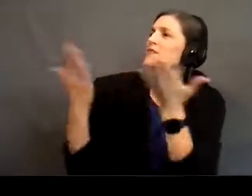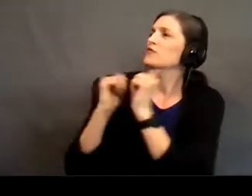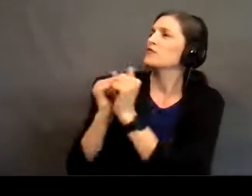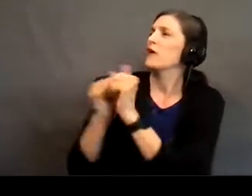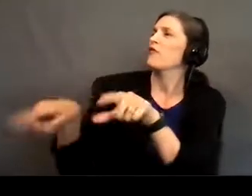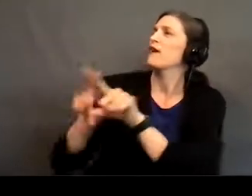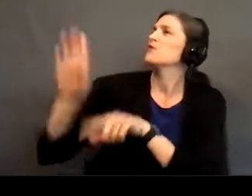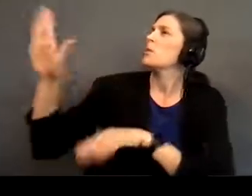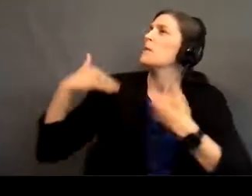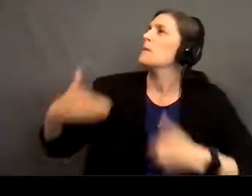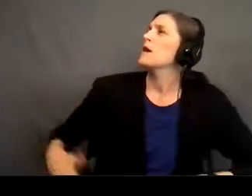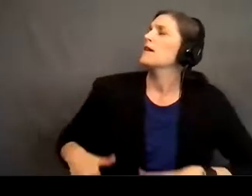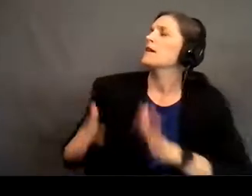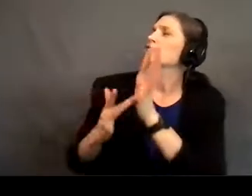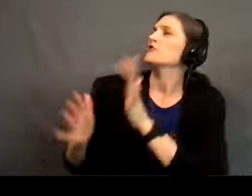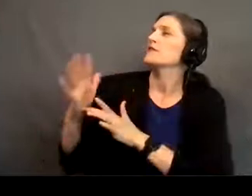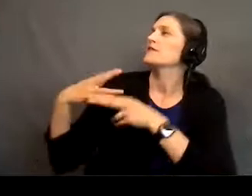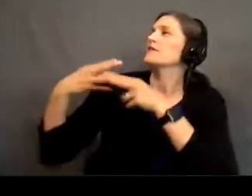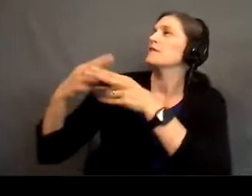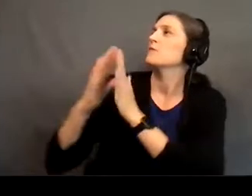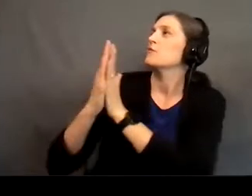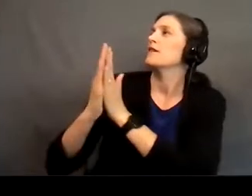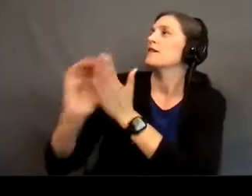in Jesus name I pray amen amen